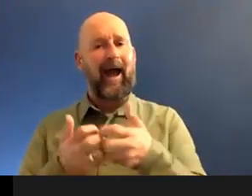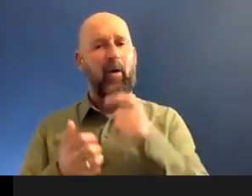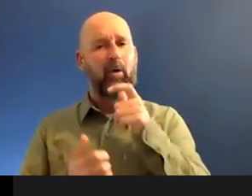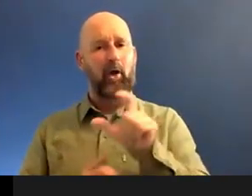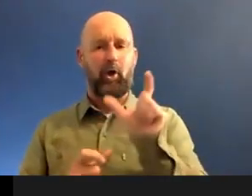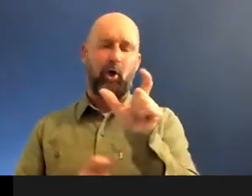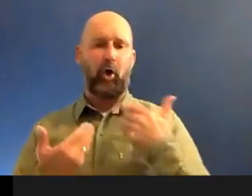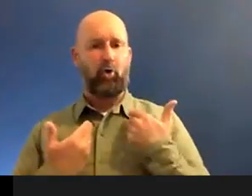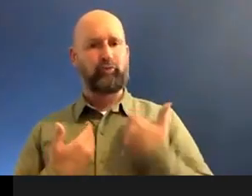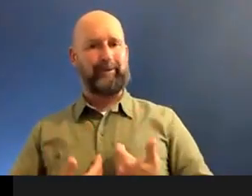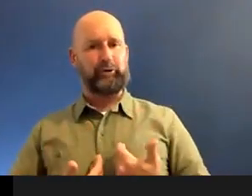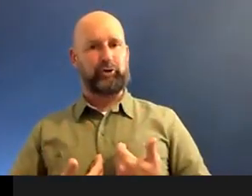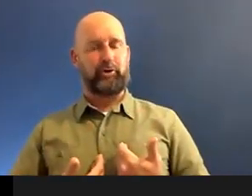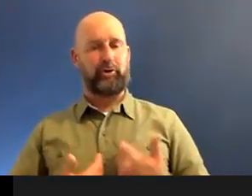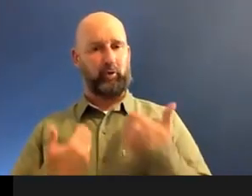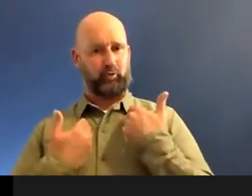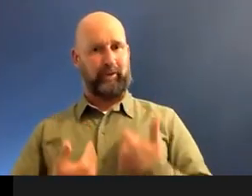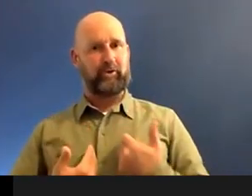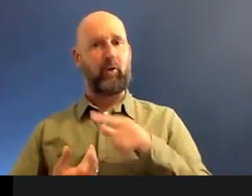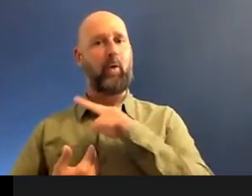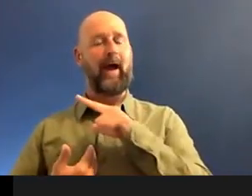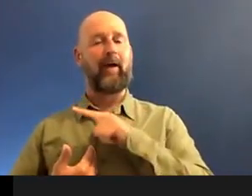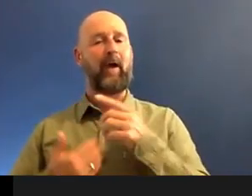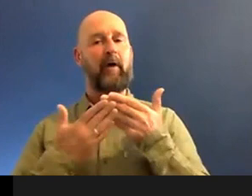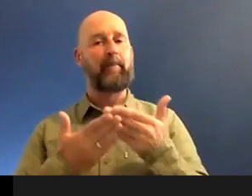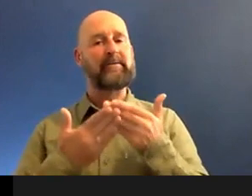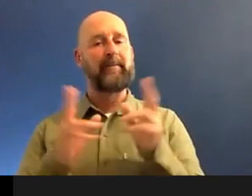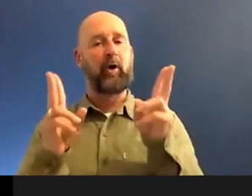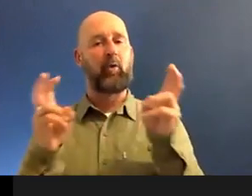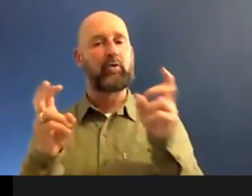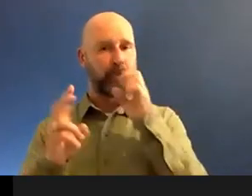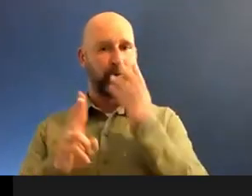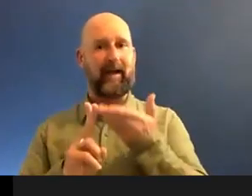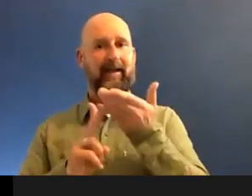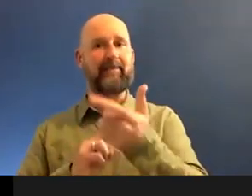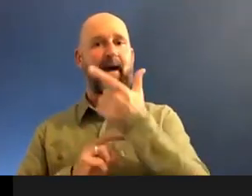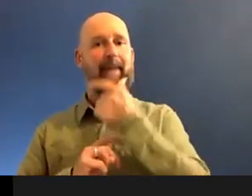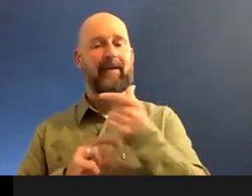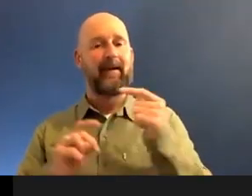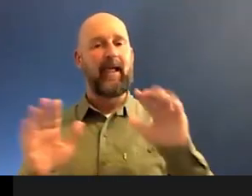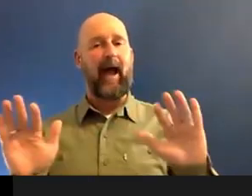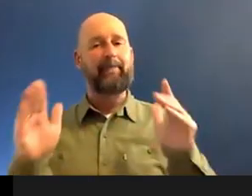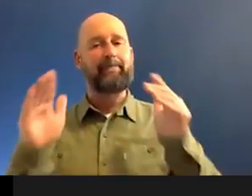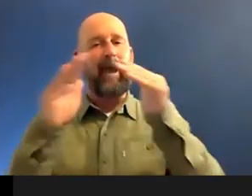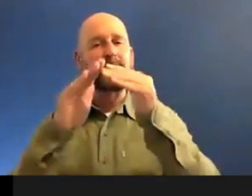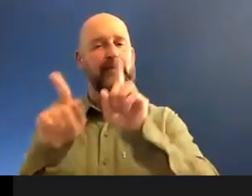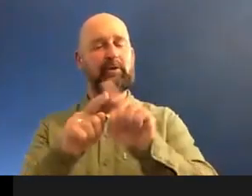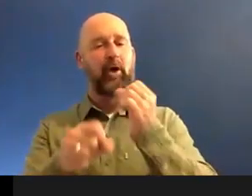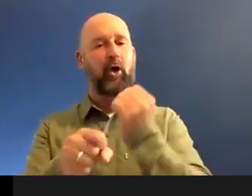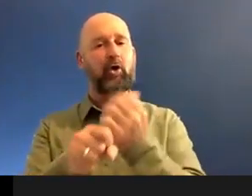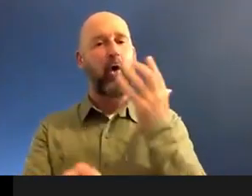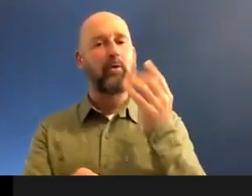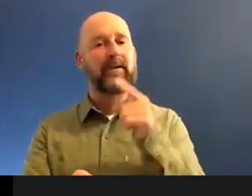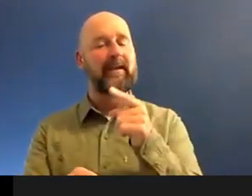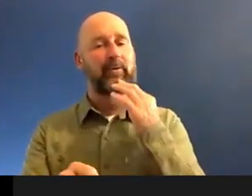or rich? Because there's a famous Muslim quote that goes, you can give a man a mountain of gold, but they'll demand